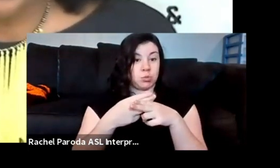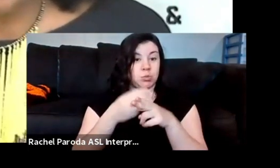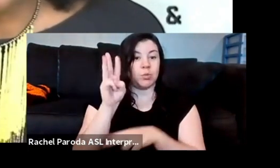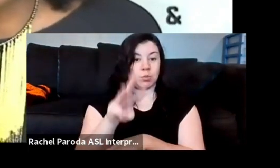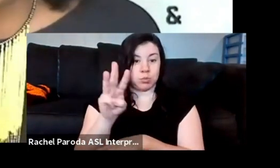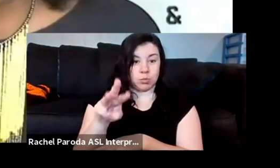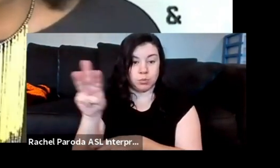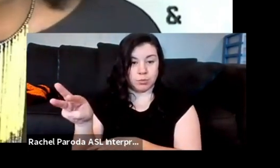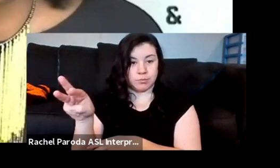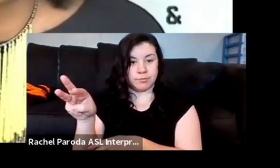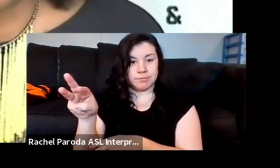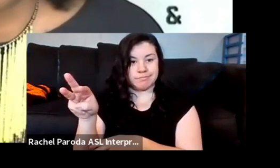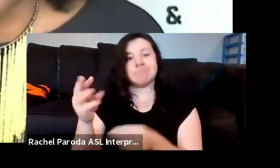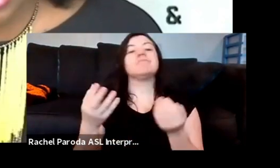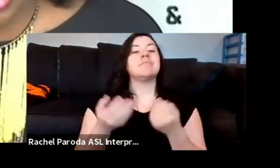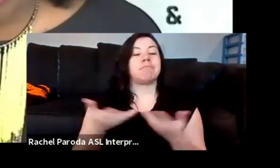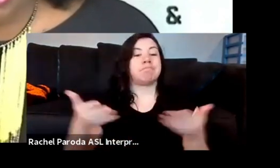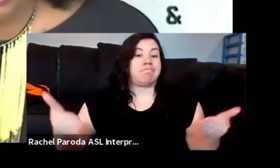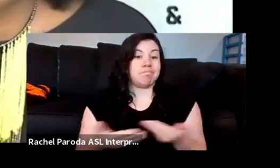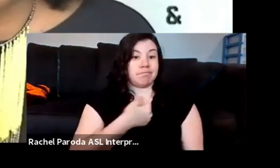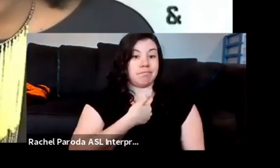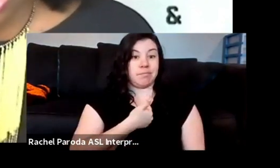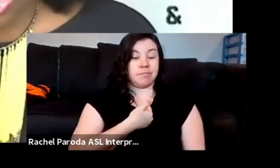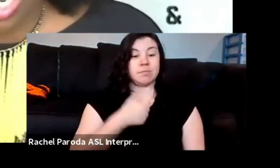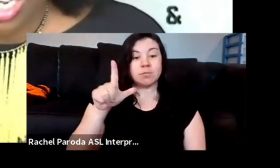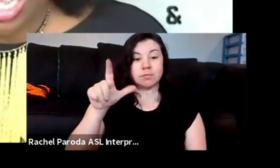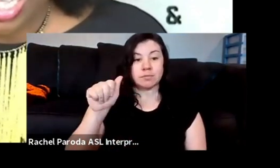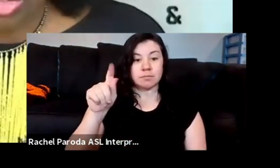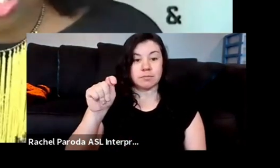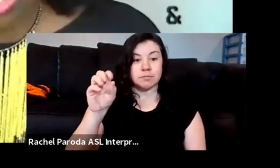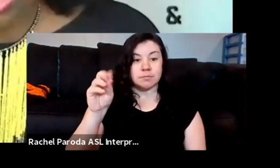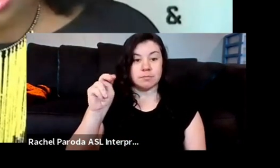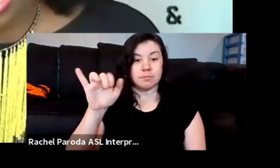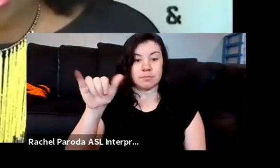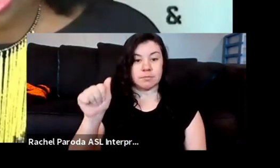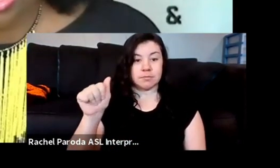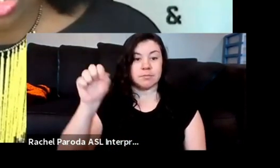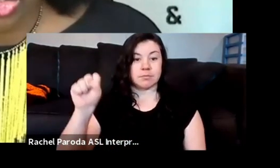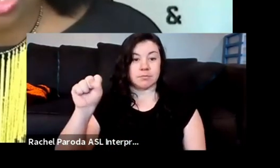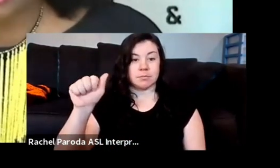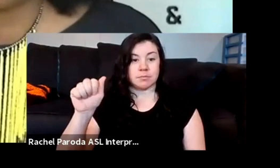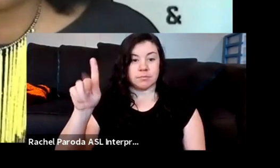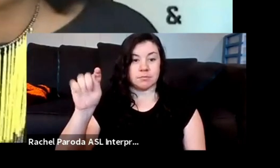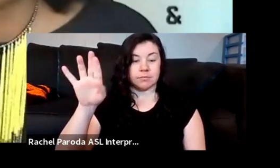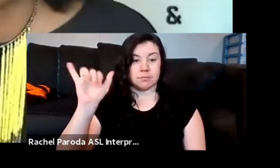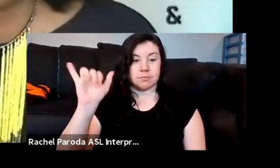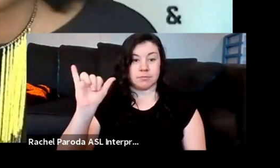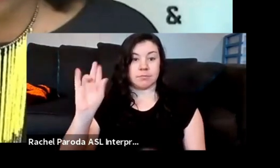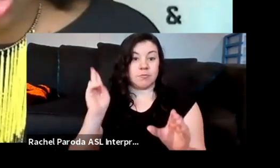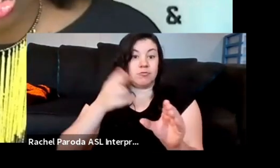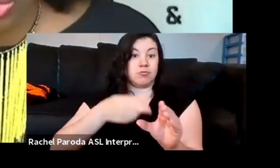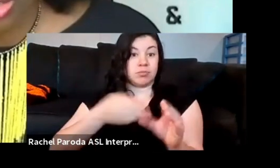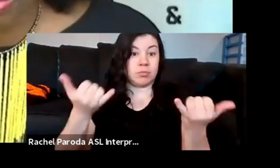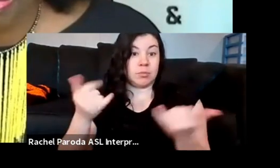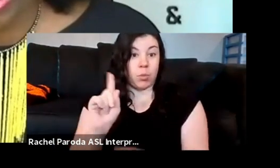So I'd just like to introduce myself. I am Latanya Eswatri, and I'm joining you today from the ancestral lands of the Erie